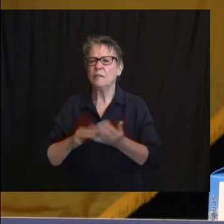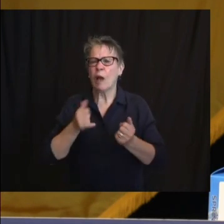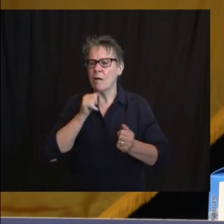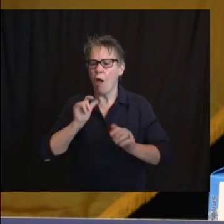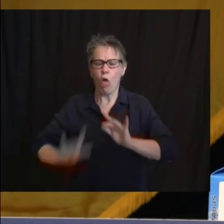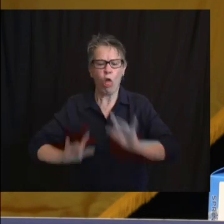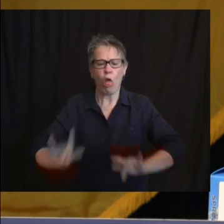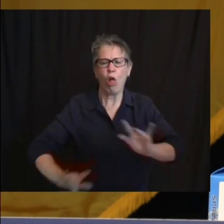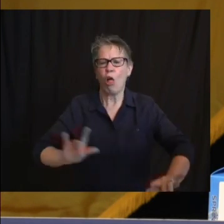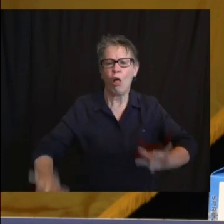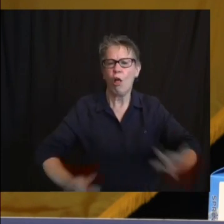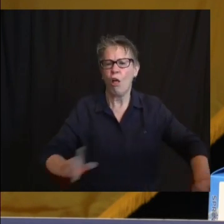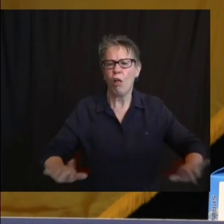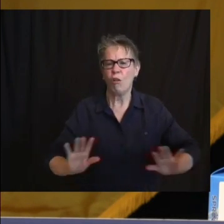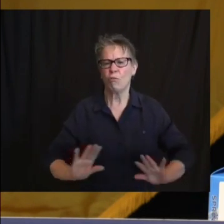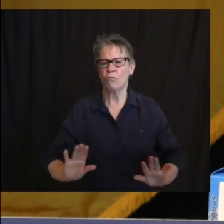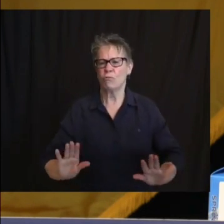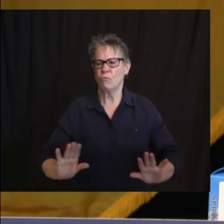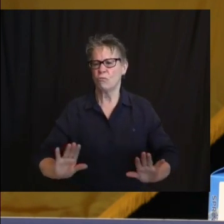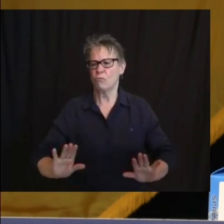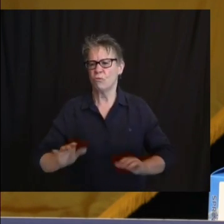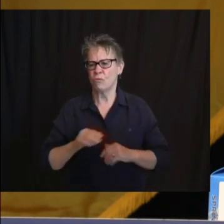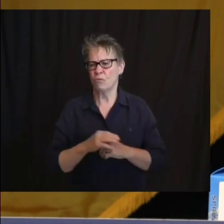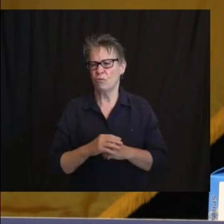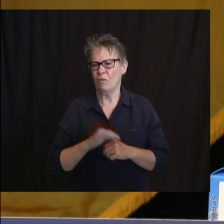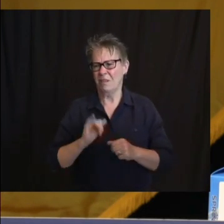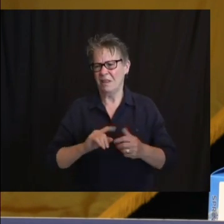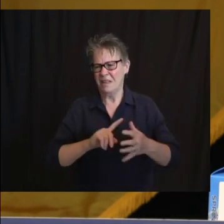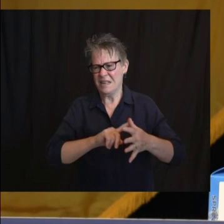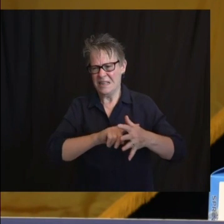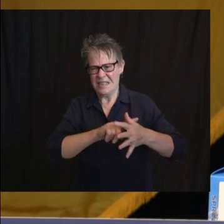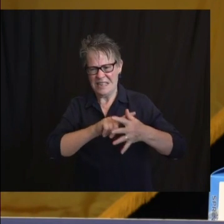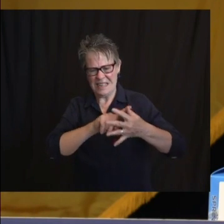will help us continue to make progress in the right direction.